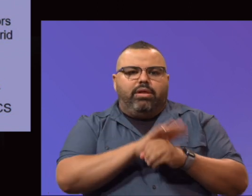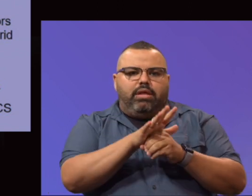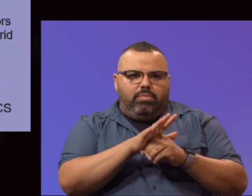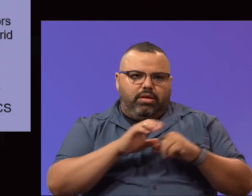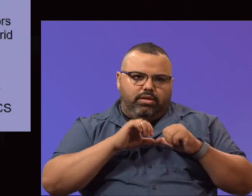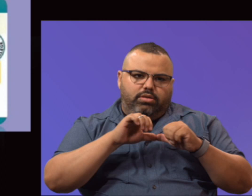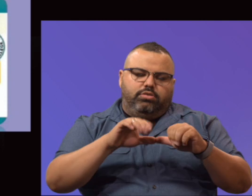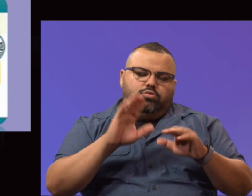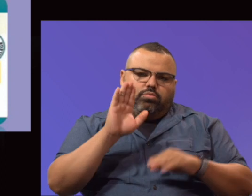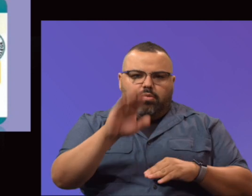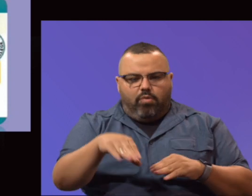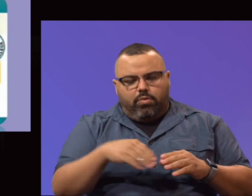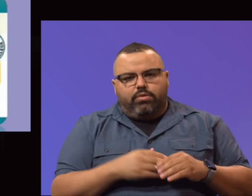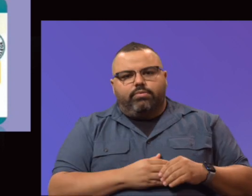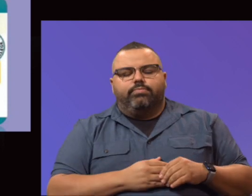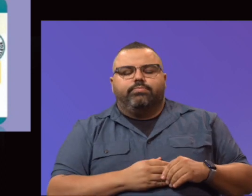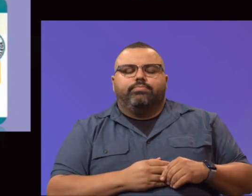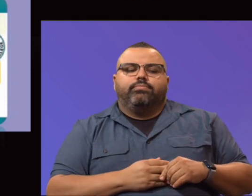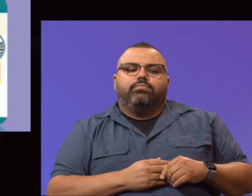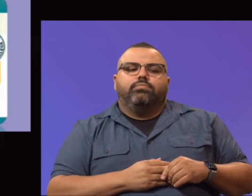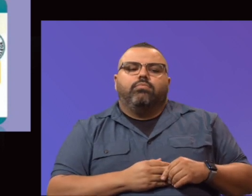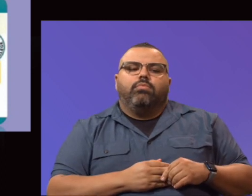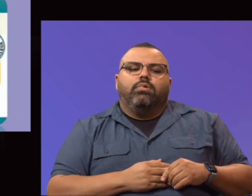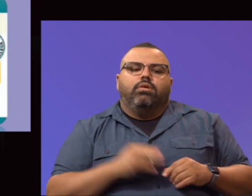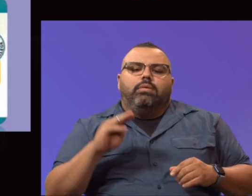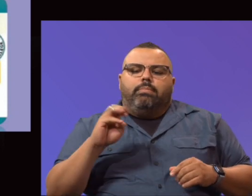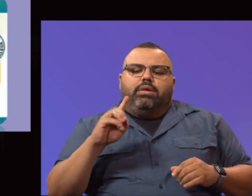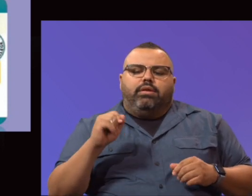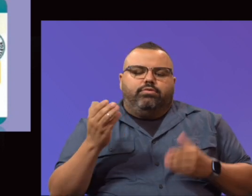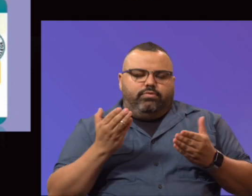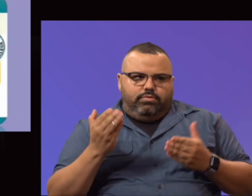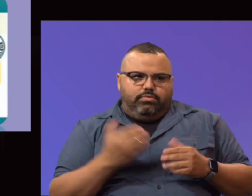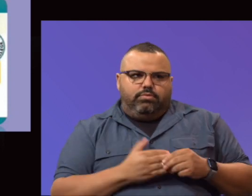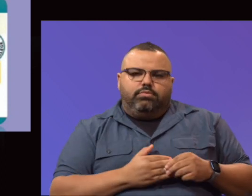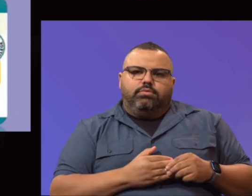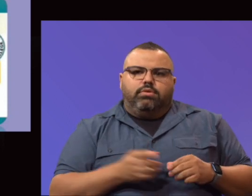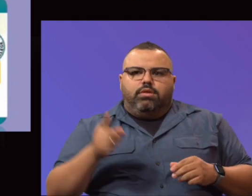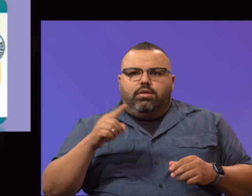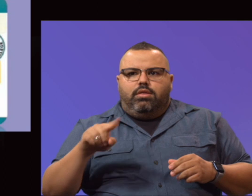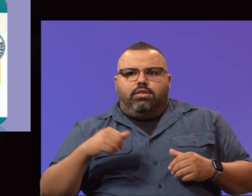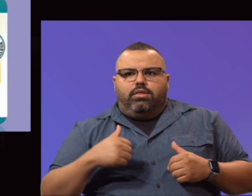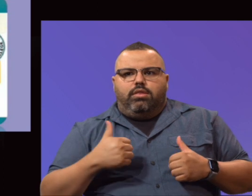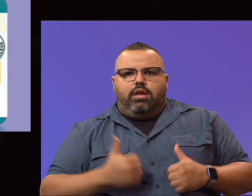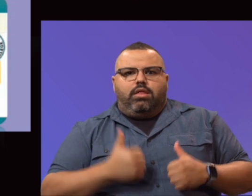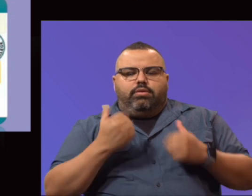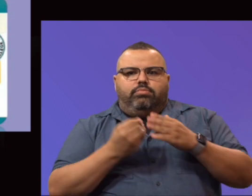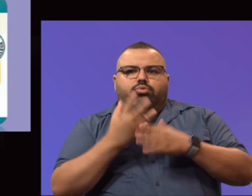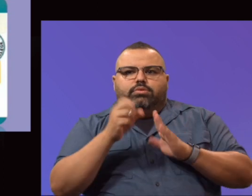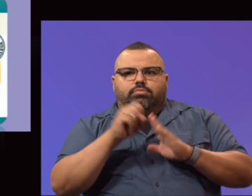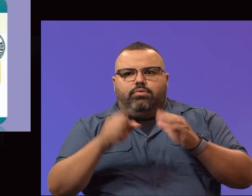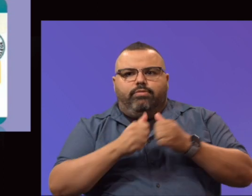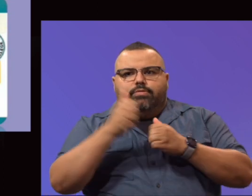the pandemic. Media Services, they live streamed the spring semester virtual commencement ceremony